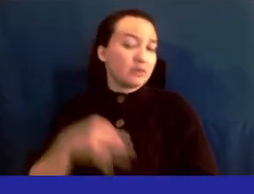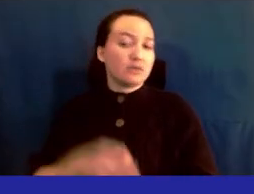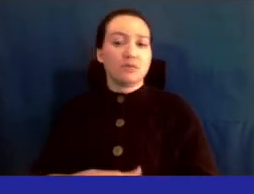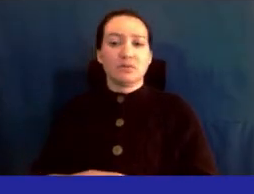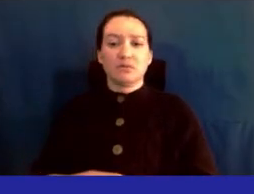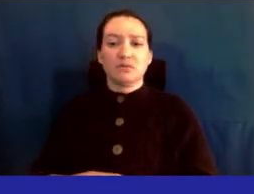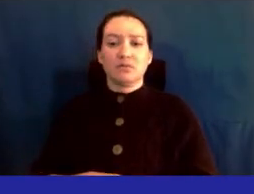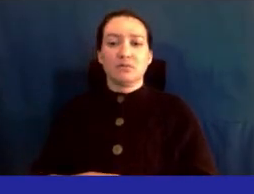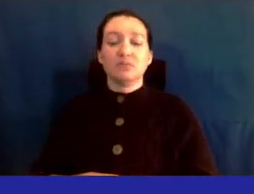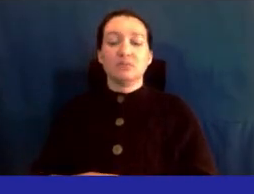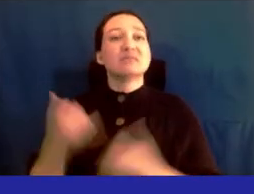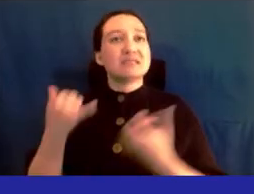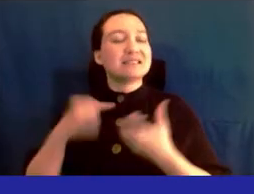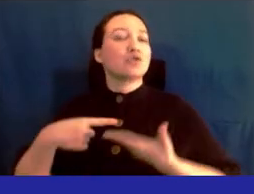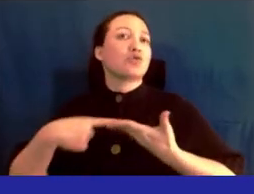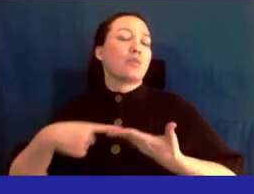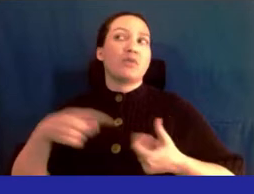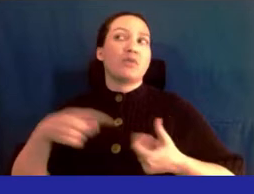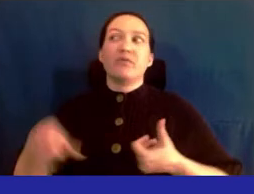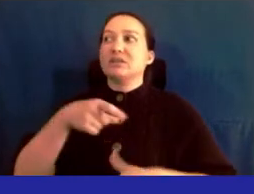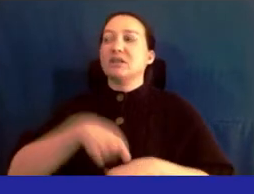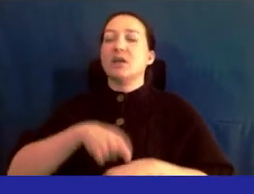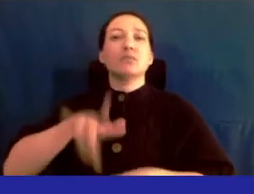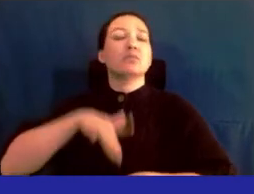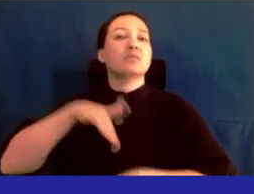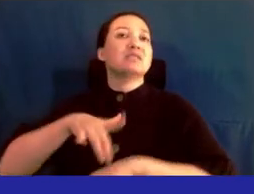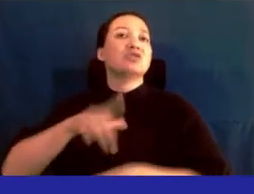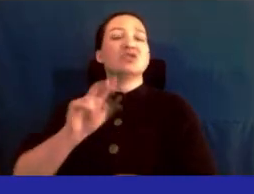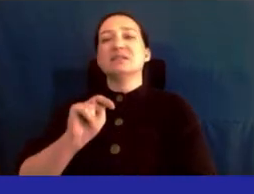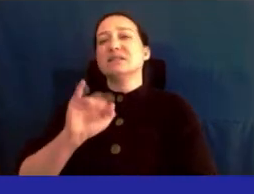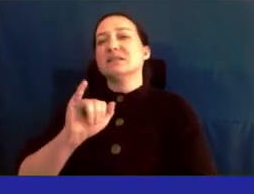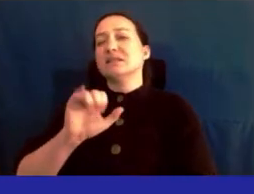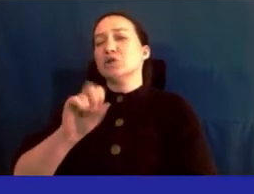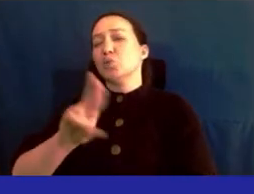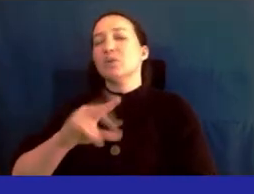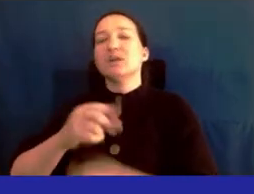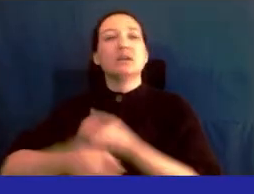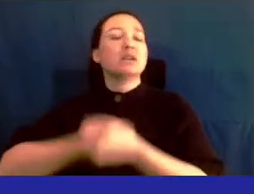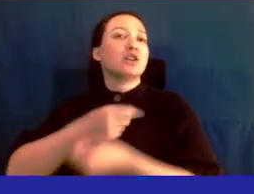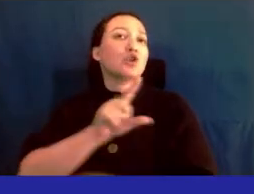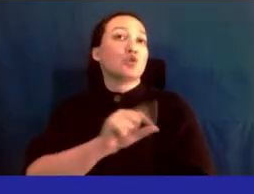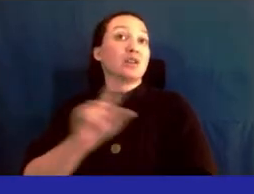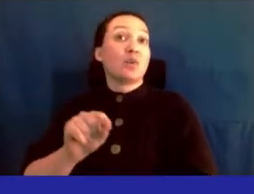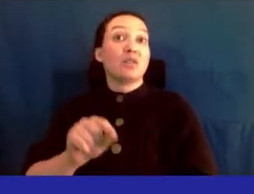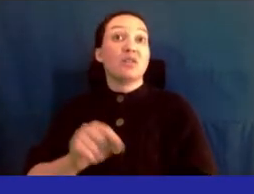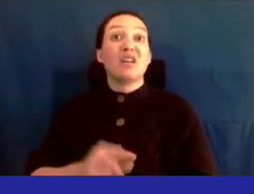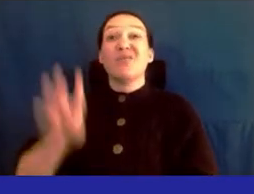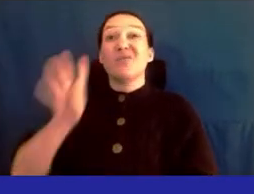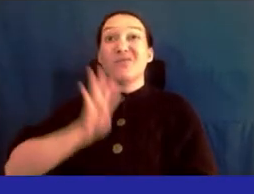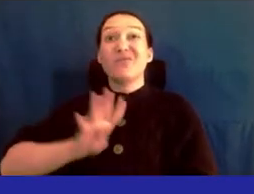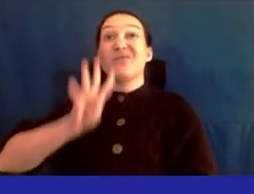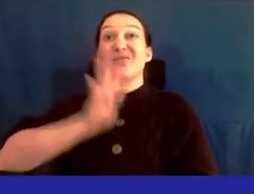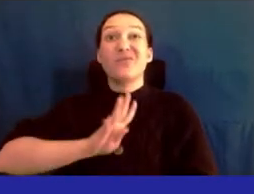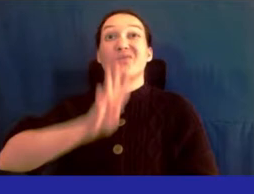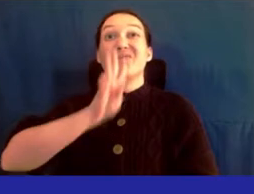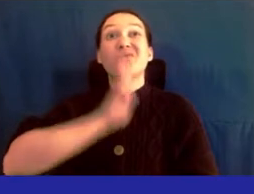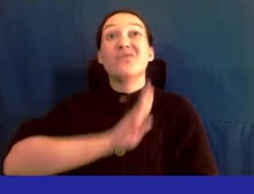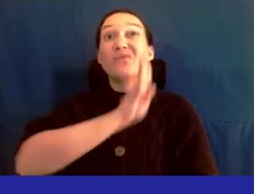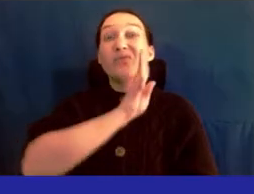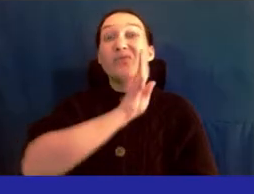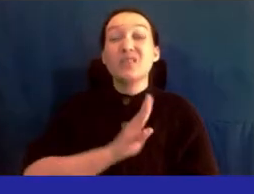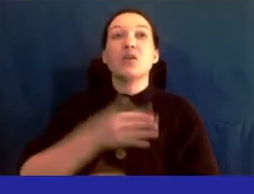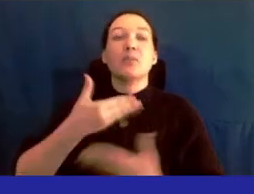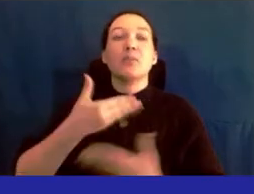We still talk about the very first visit to NICU in 2020, when quadruplets were born right after our